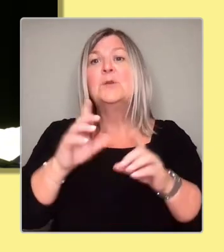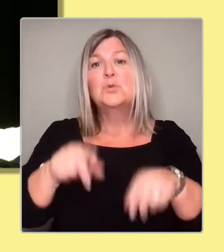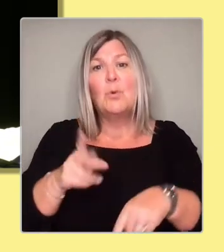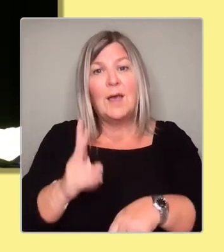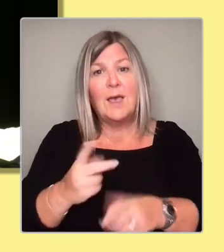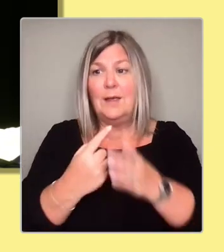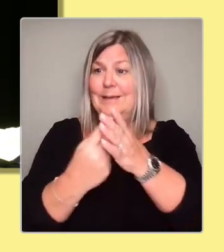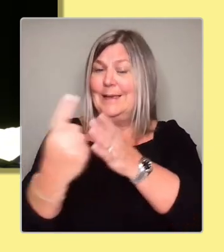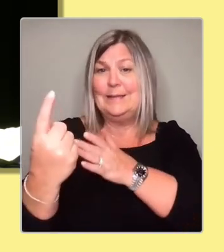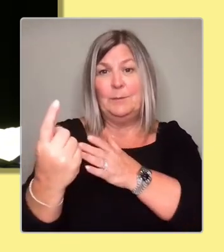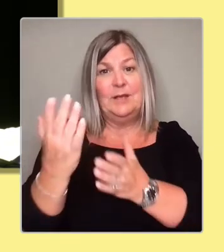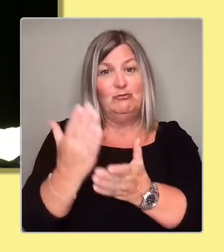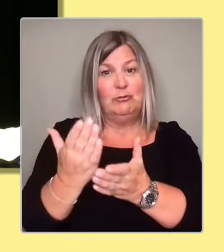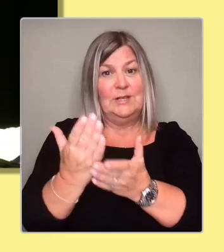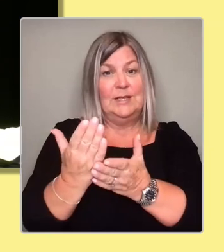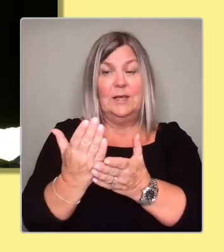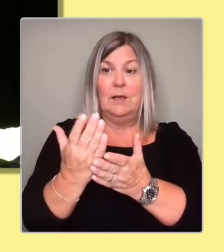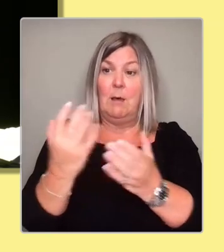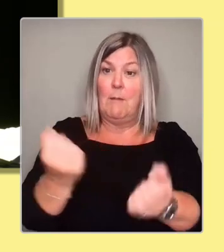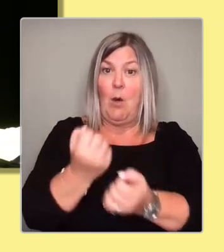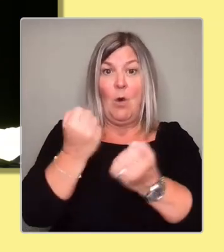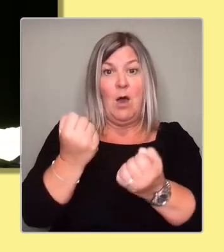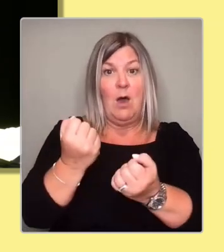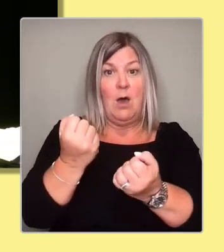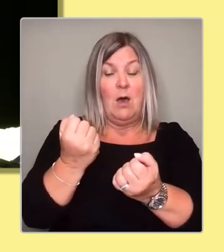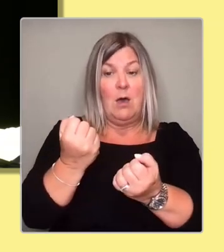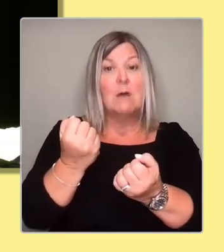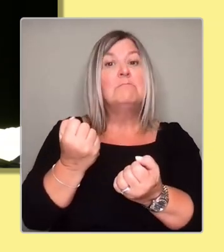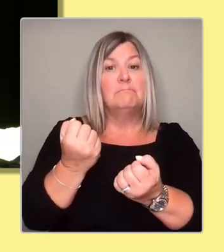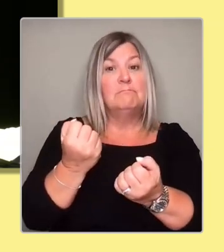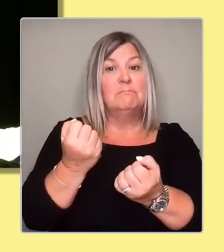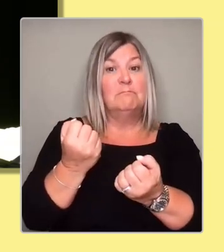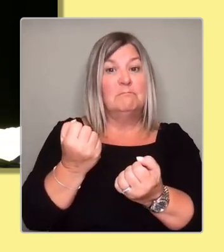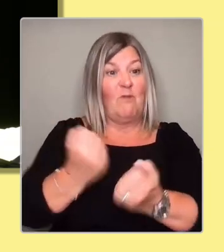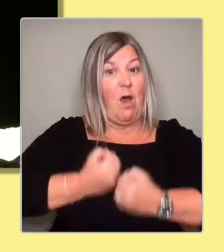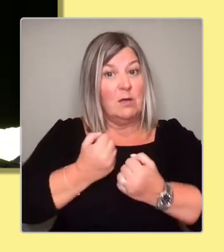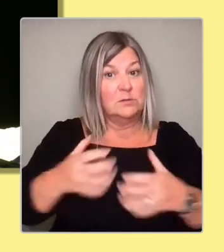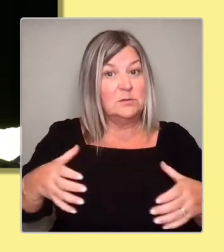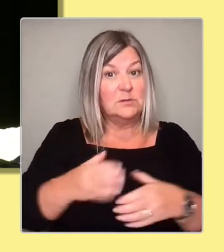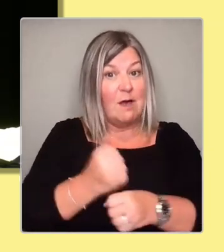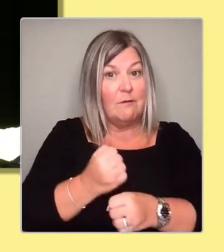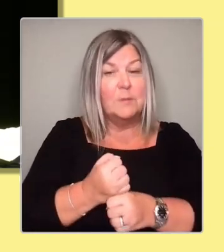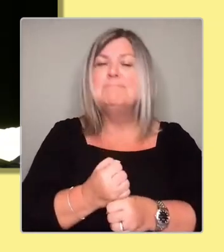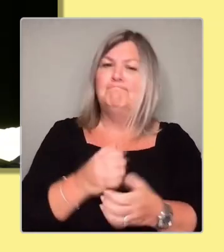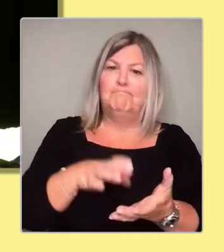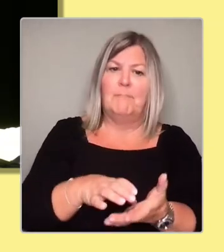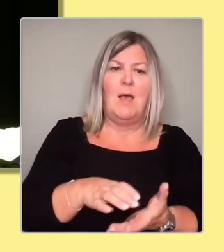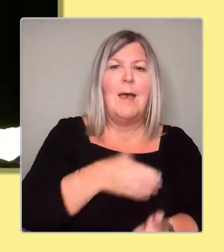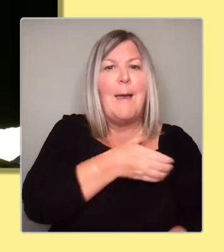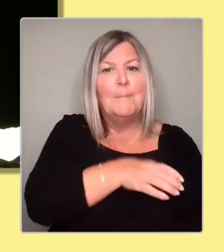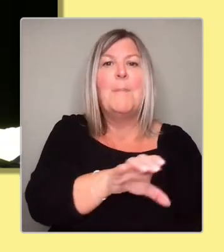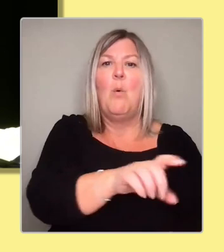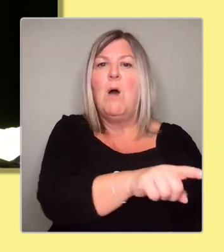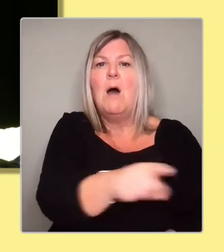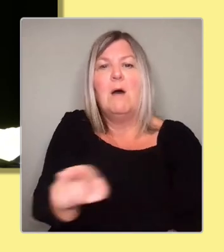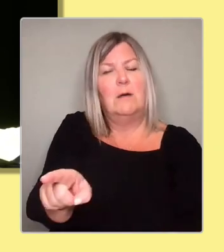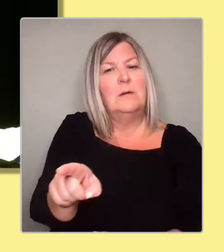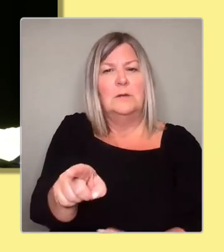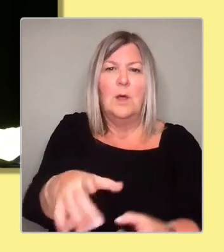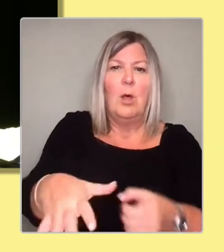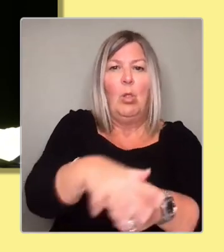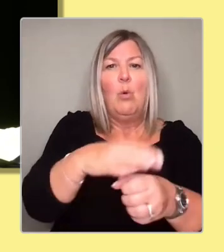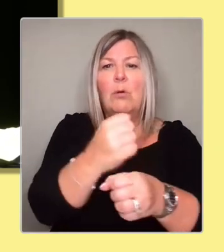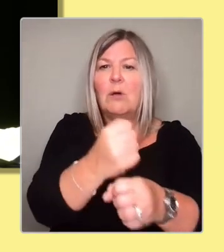of the people. So I wouldn't want to just review the funding and the funding mechanisms. I think we could loosen ring fencing, for example. I wouldn't remove it all